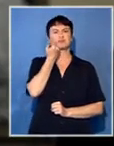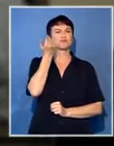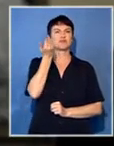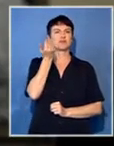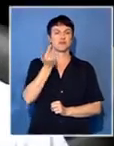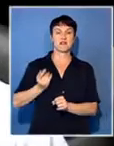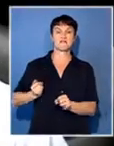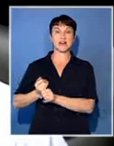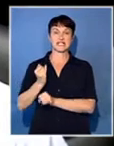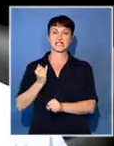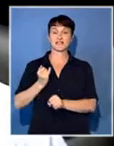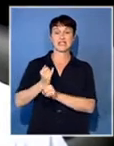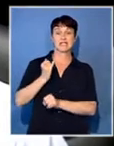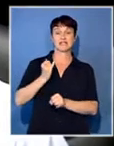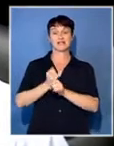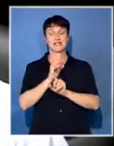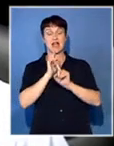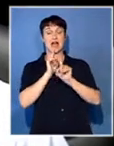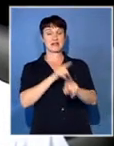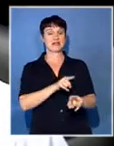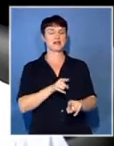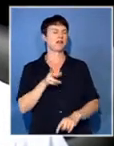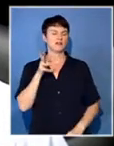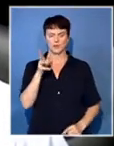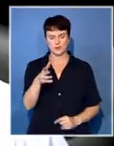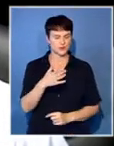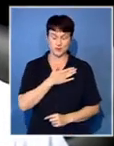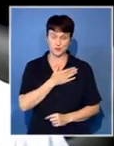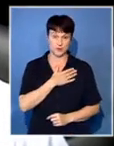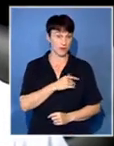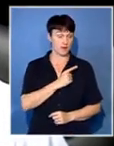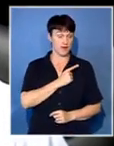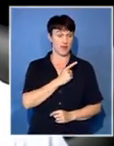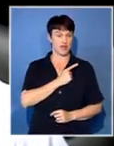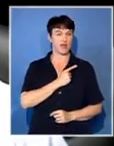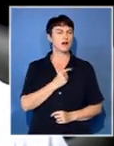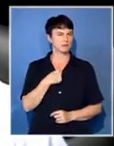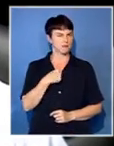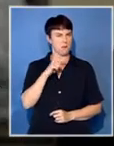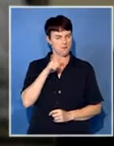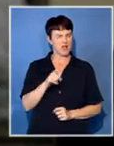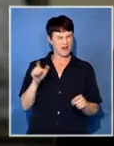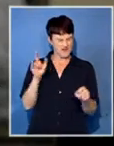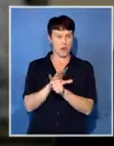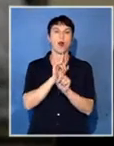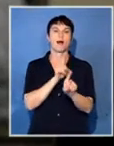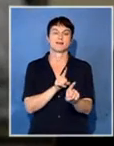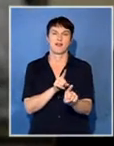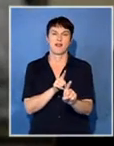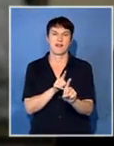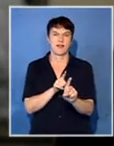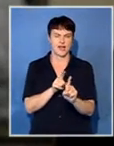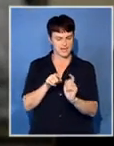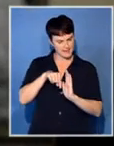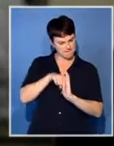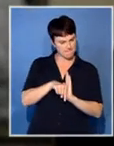and respond because our response must be thorough for